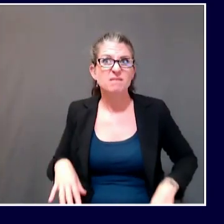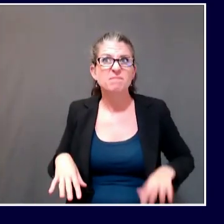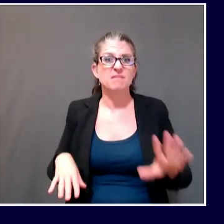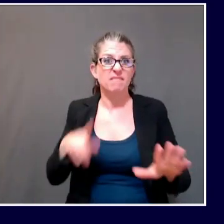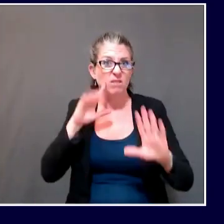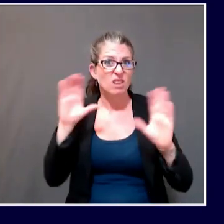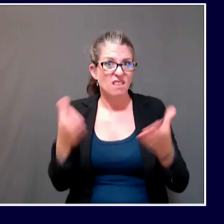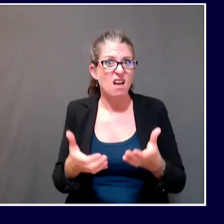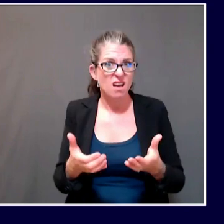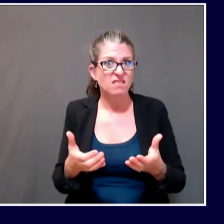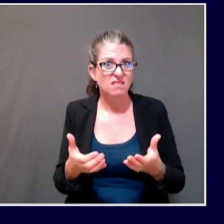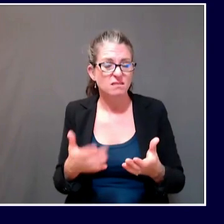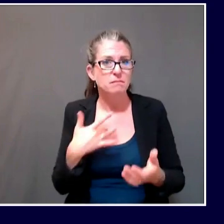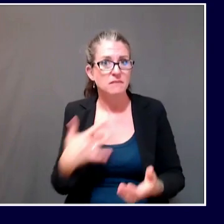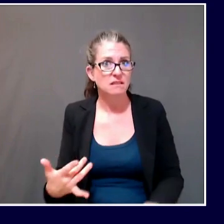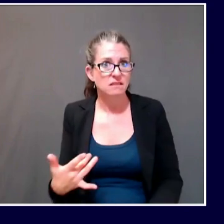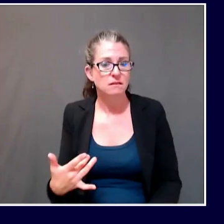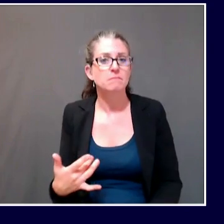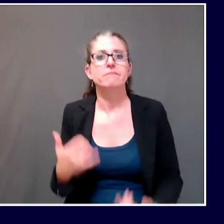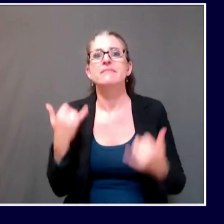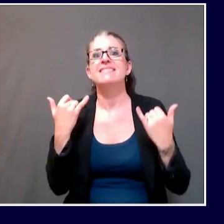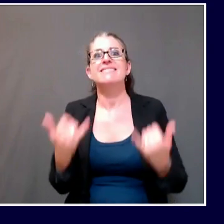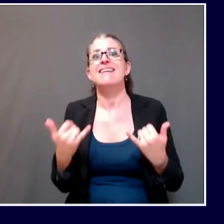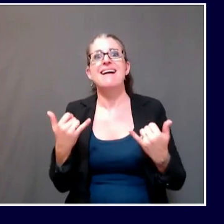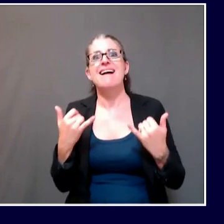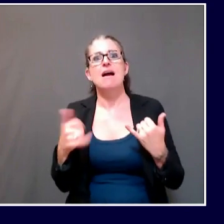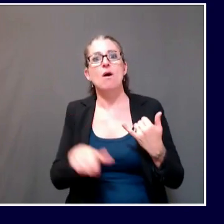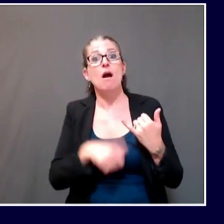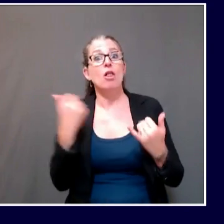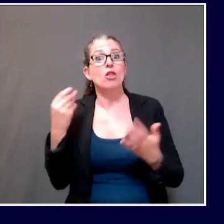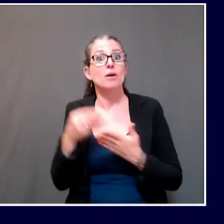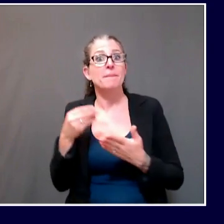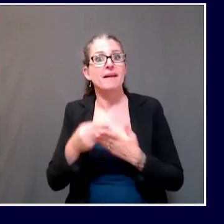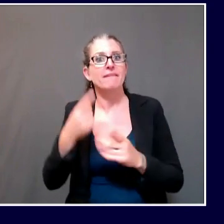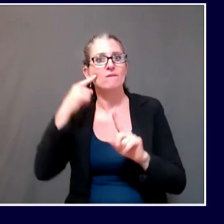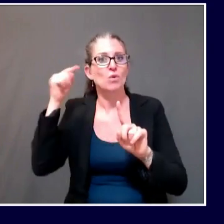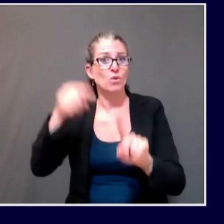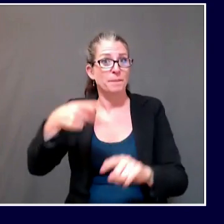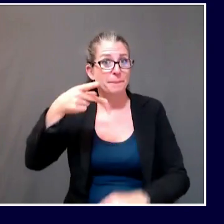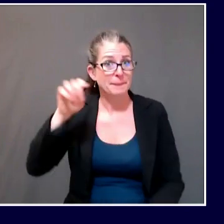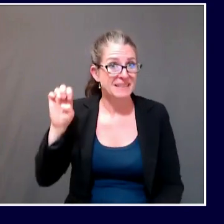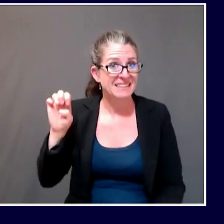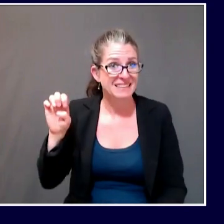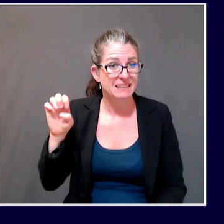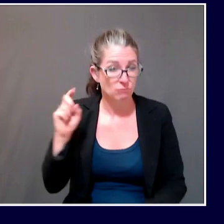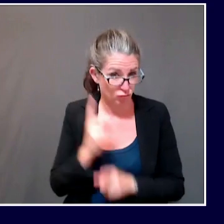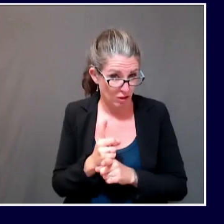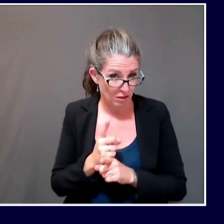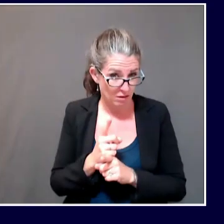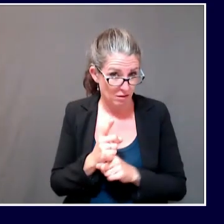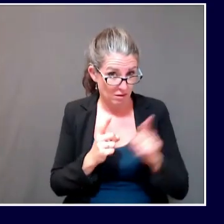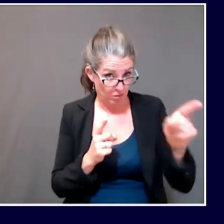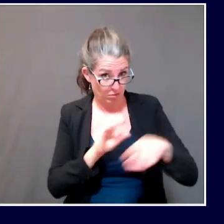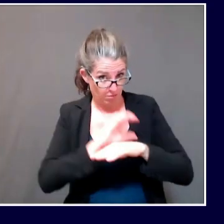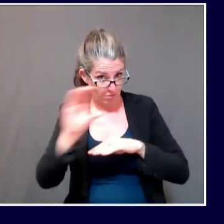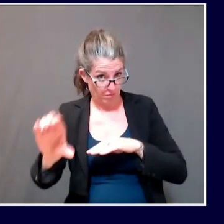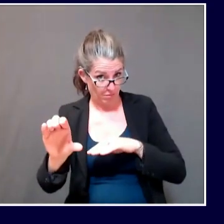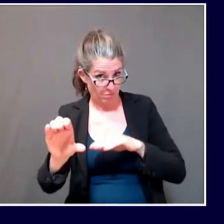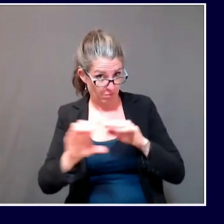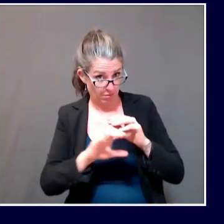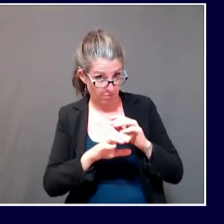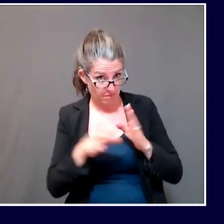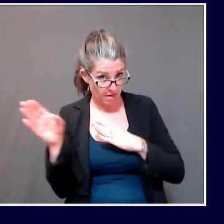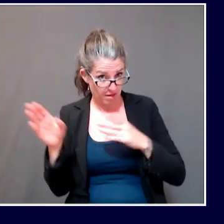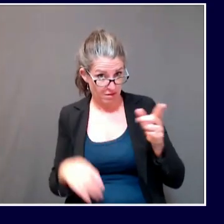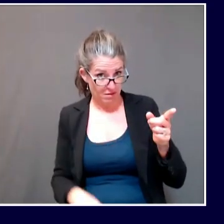there any consideration for money going to general supplies for teachers? I'm sorry, the question was about money going to education and